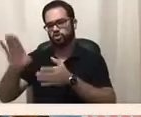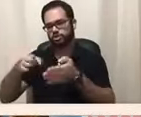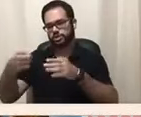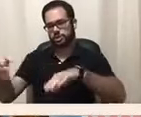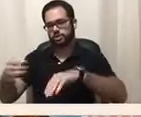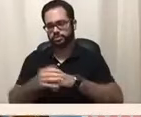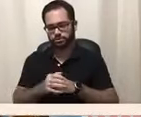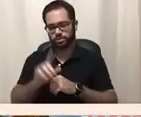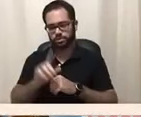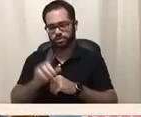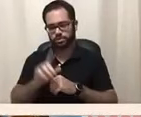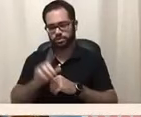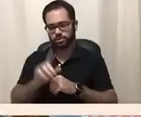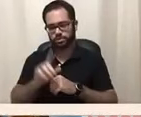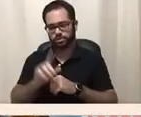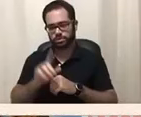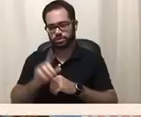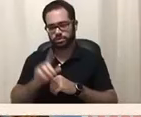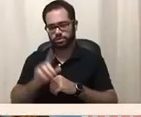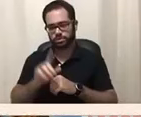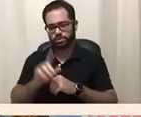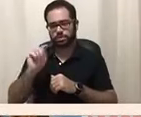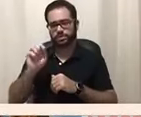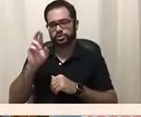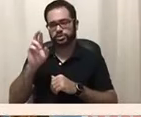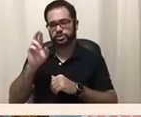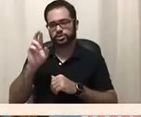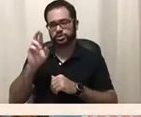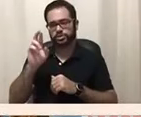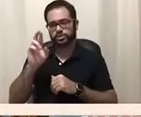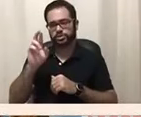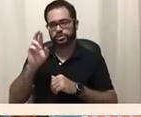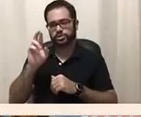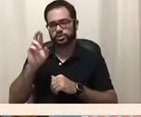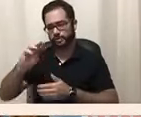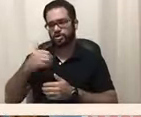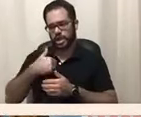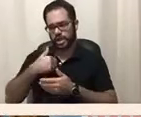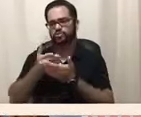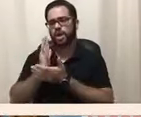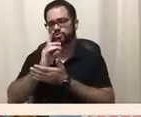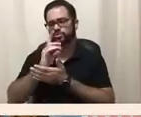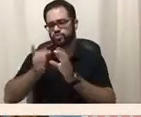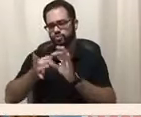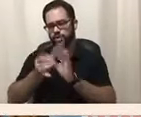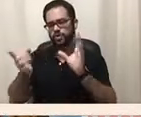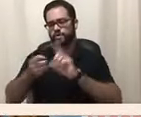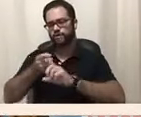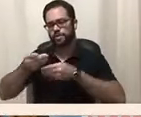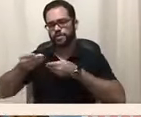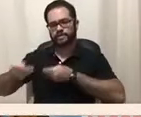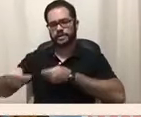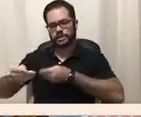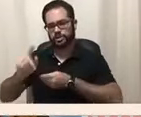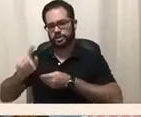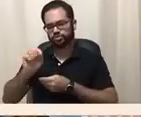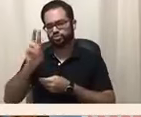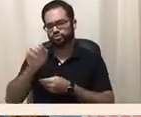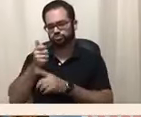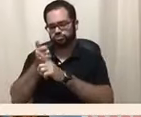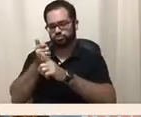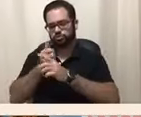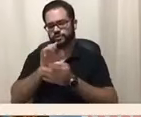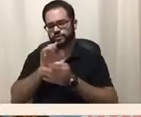remove her from a feeding tube. Terry dies at the age of 41 after living 15 years in the persistent